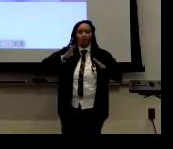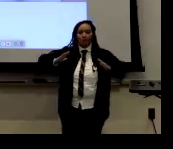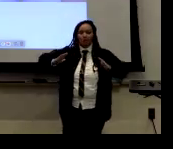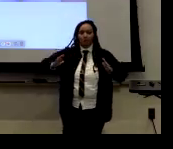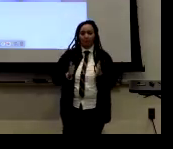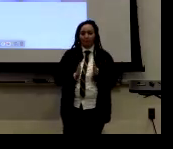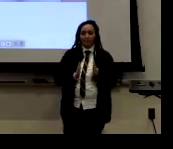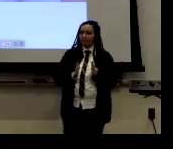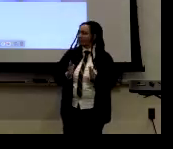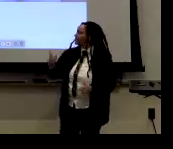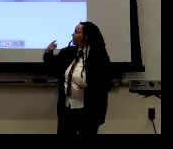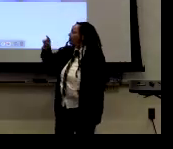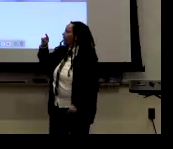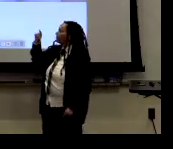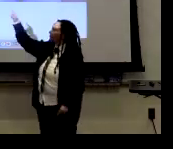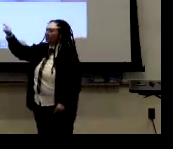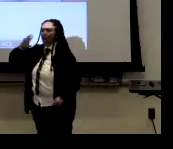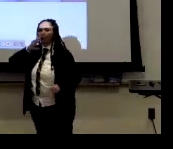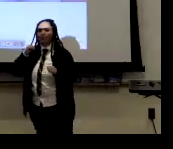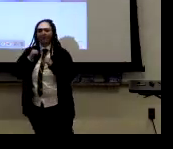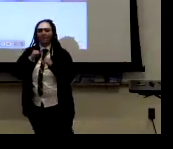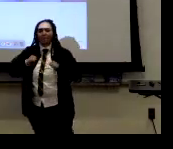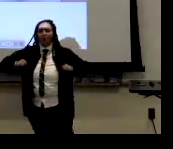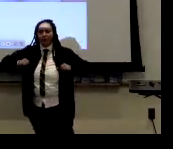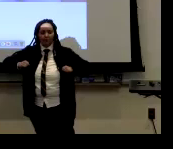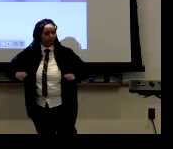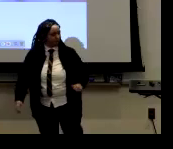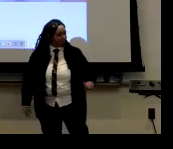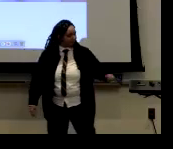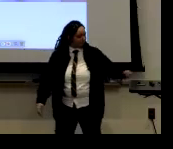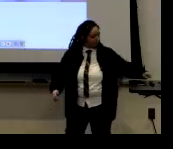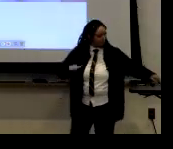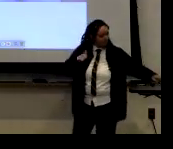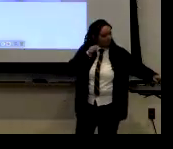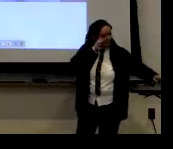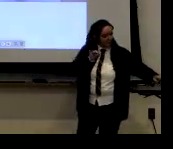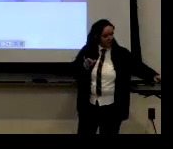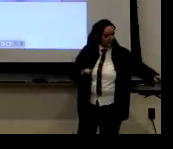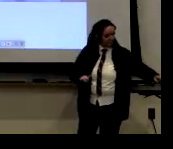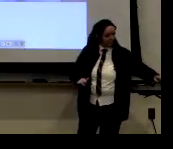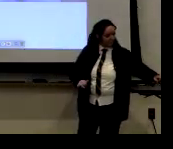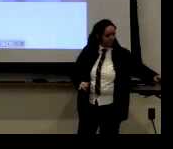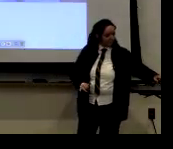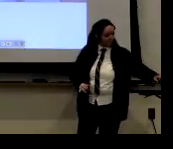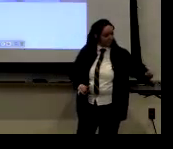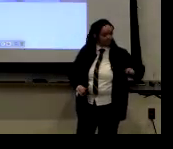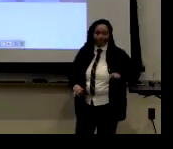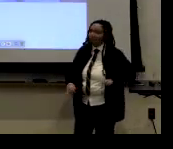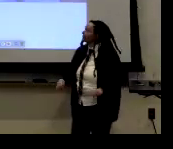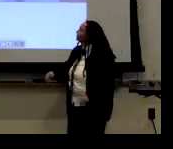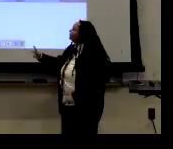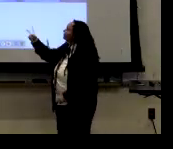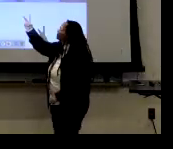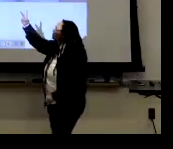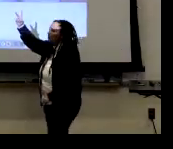Also, the elbows were closer to the body or the torso. Whereas the first picture, they're out more. And I have another